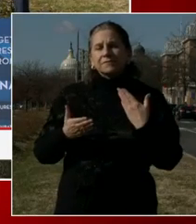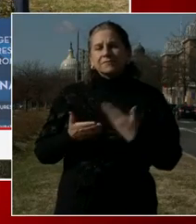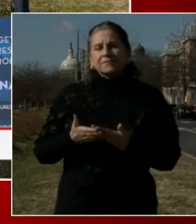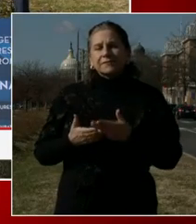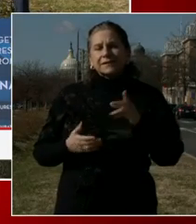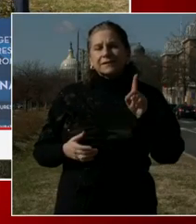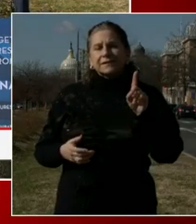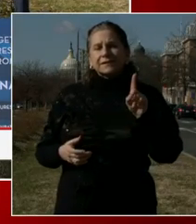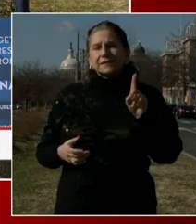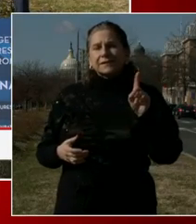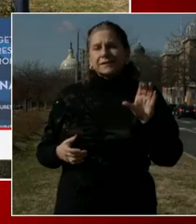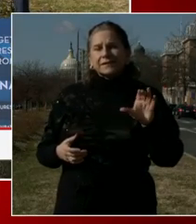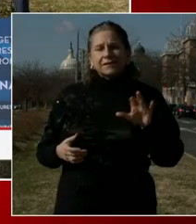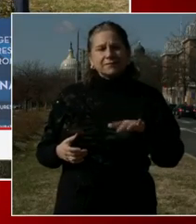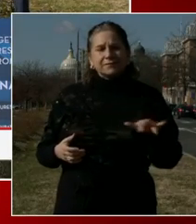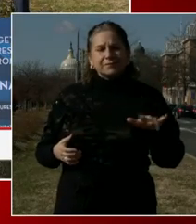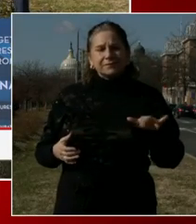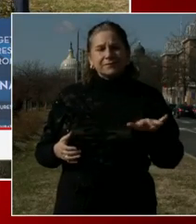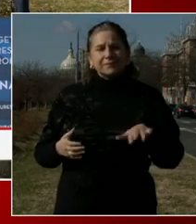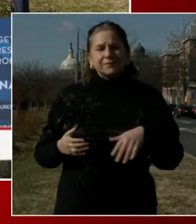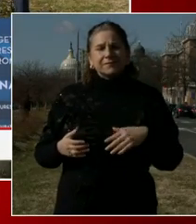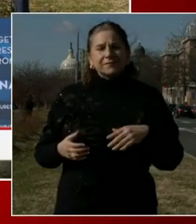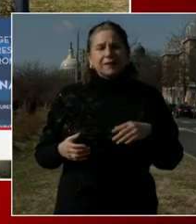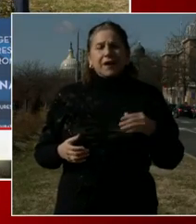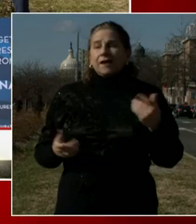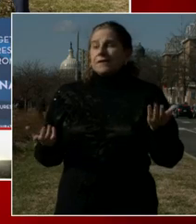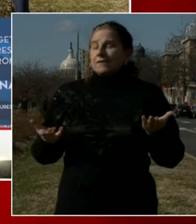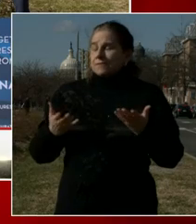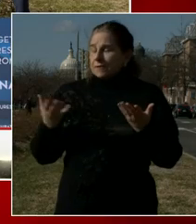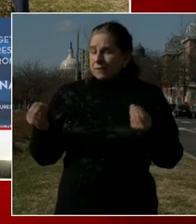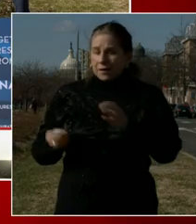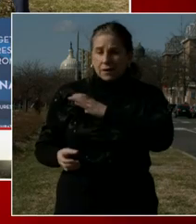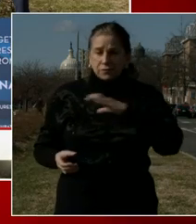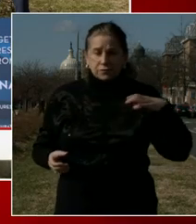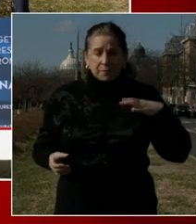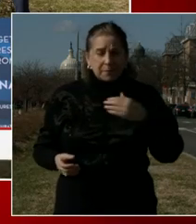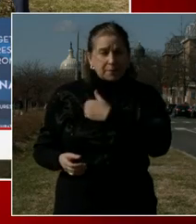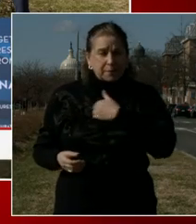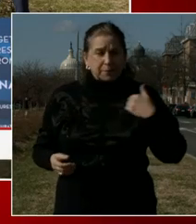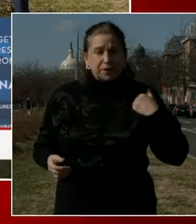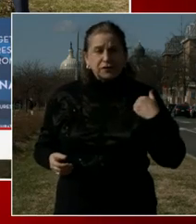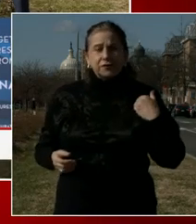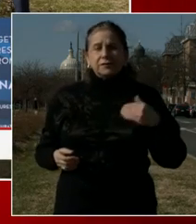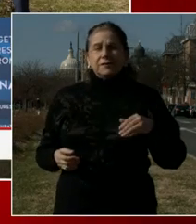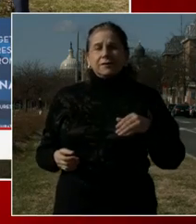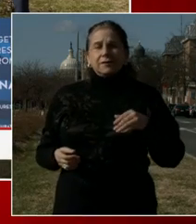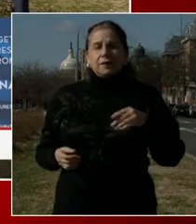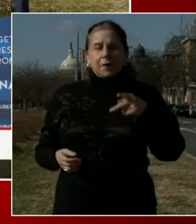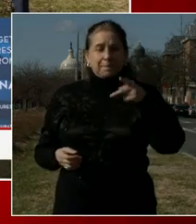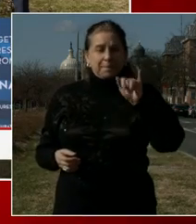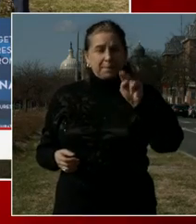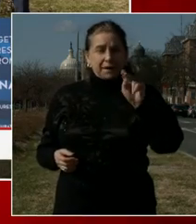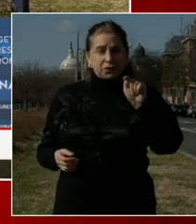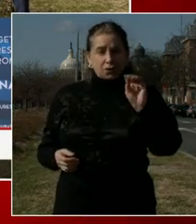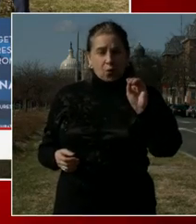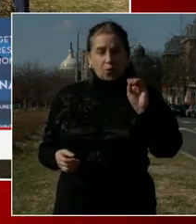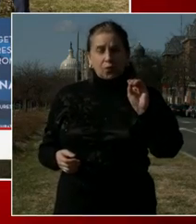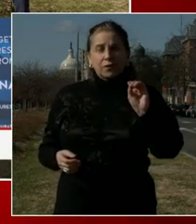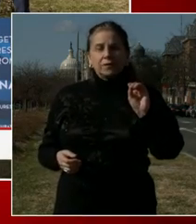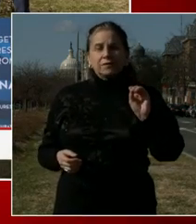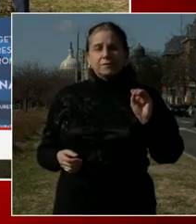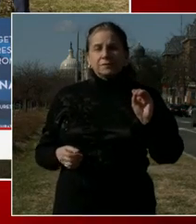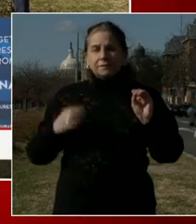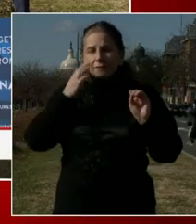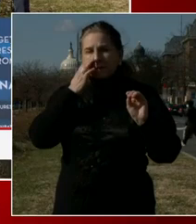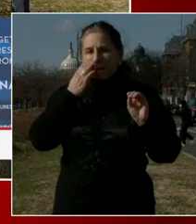for Ward 6, and Councilmember Brooke Pinto, the council member for Ward 2. I want to just